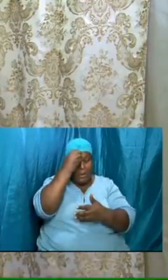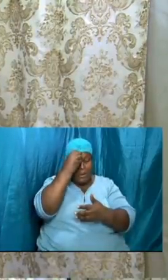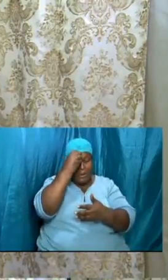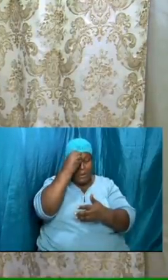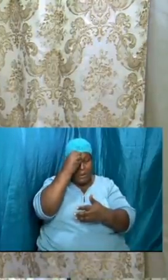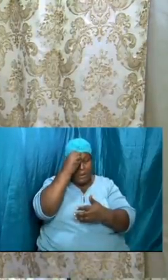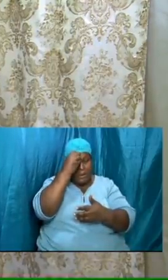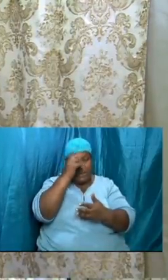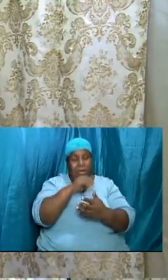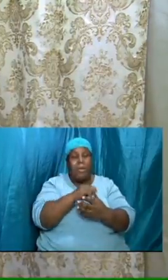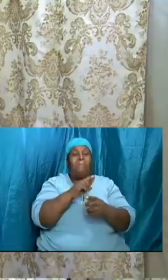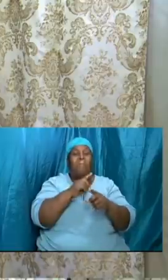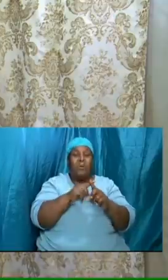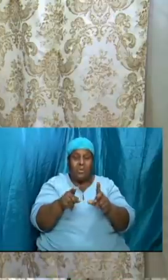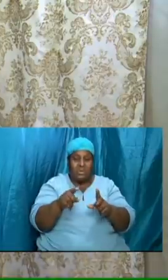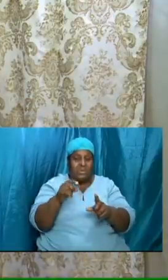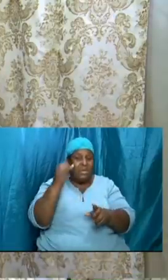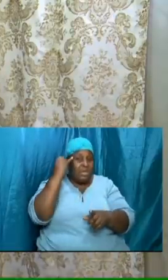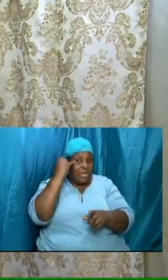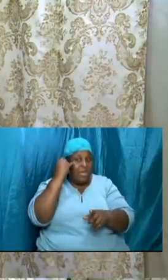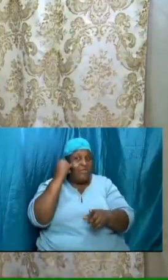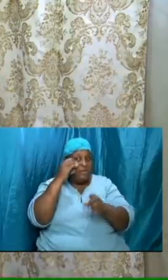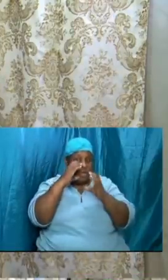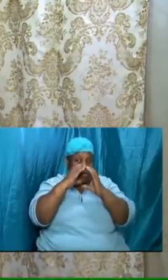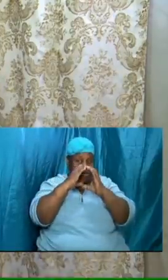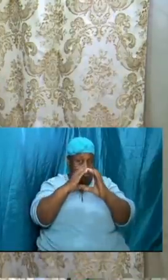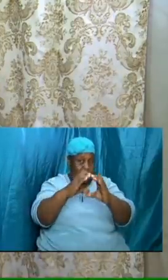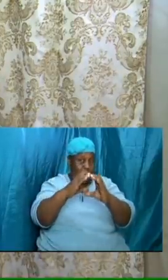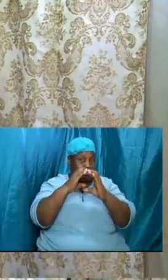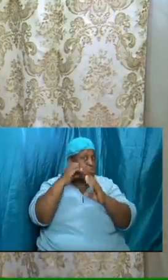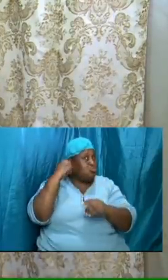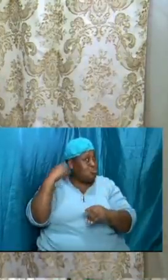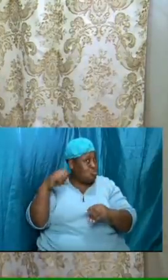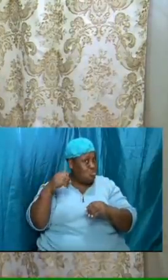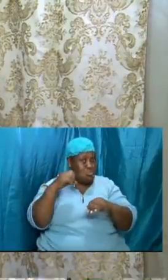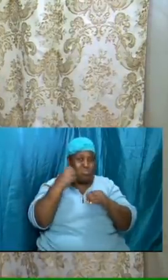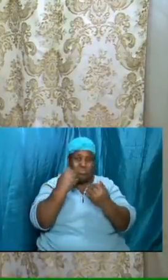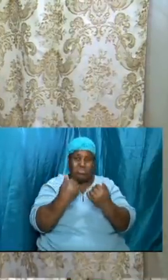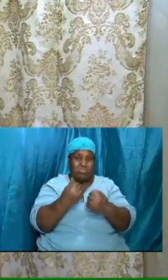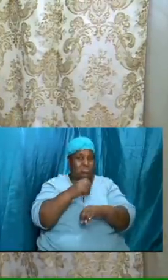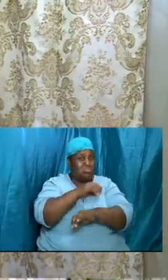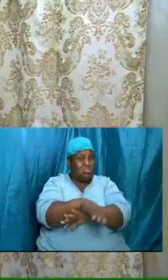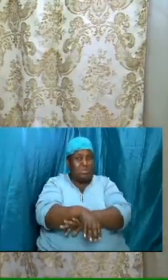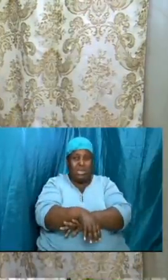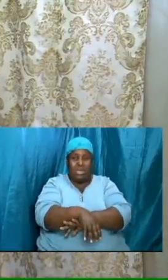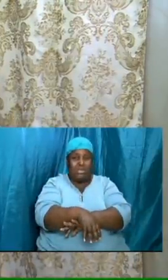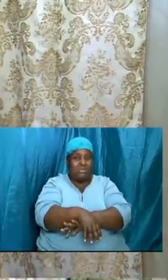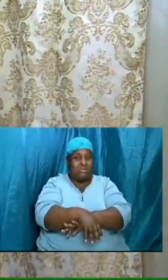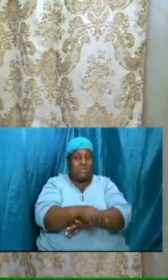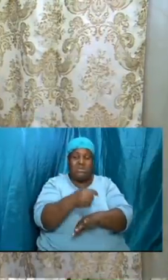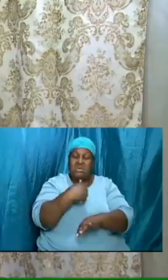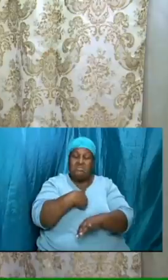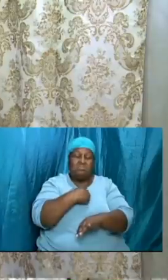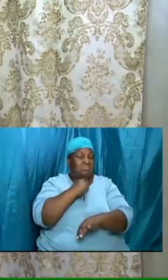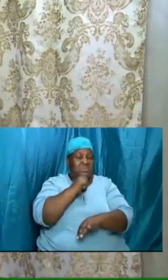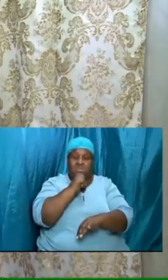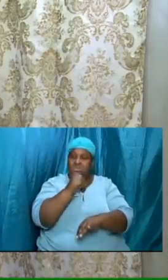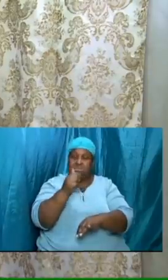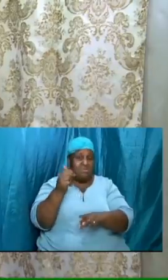tonight i am not ready it does something to me